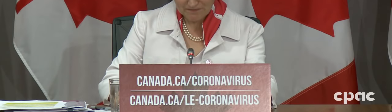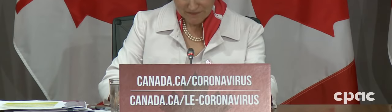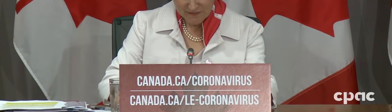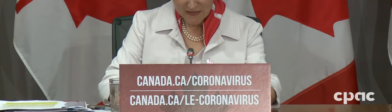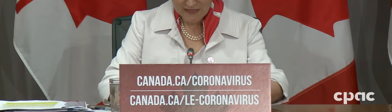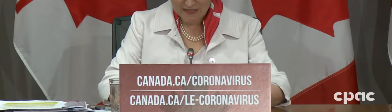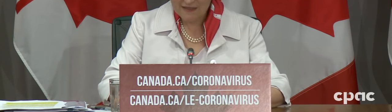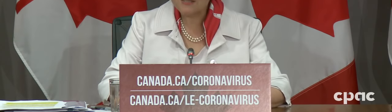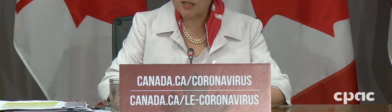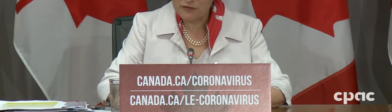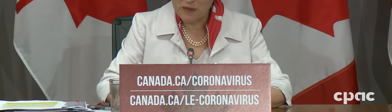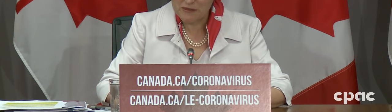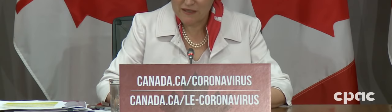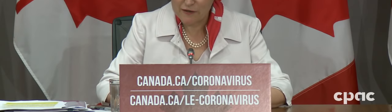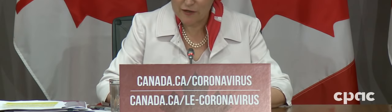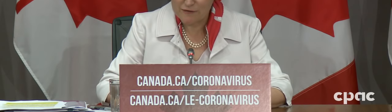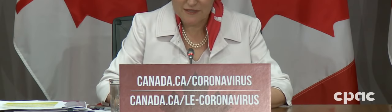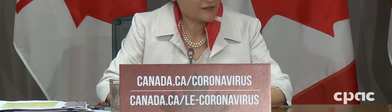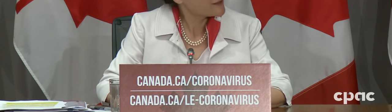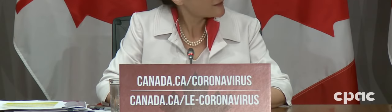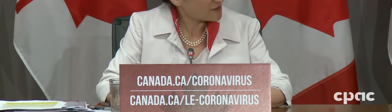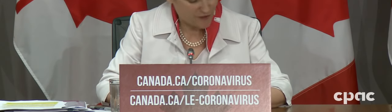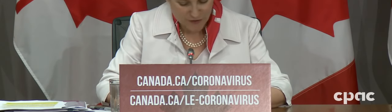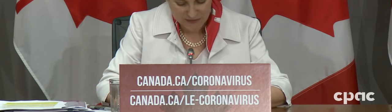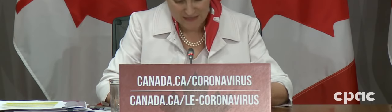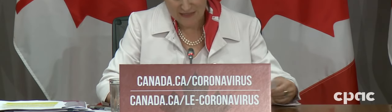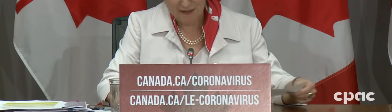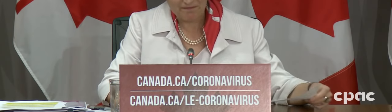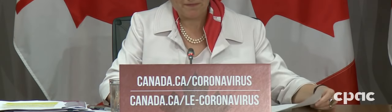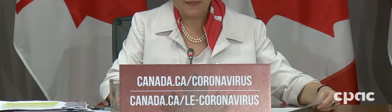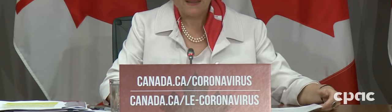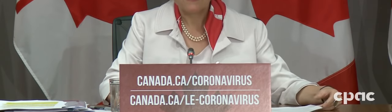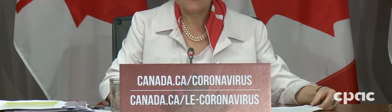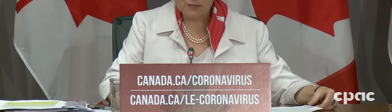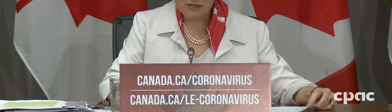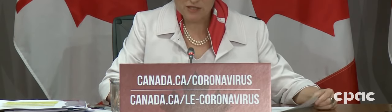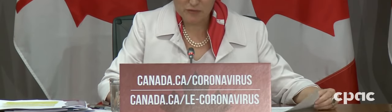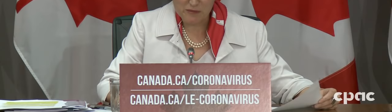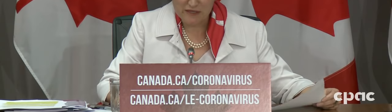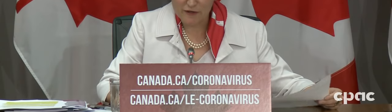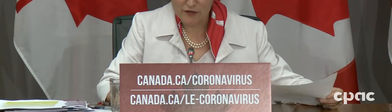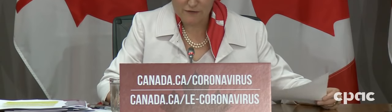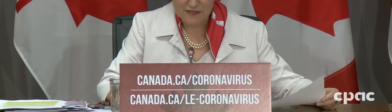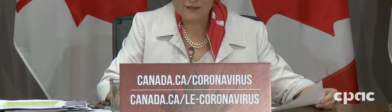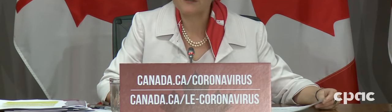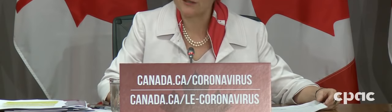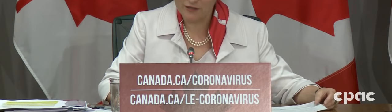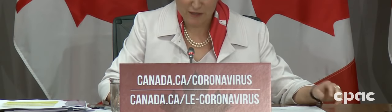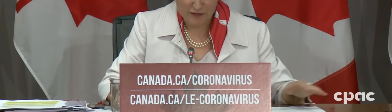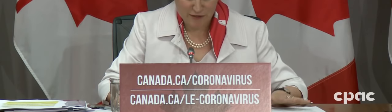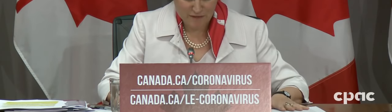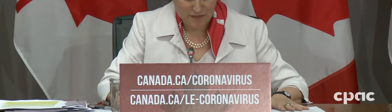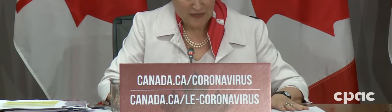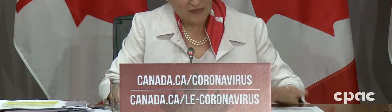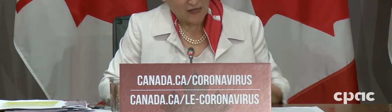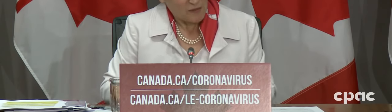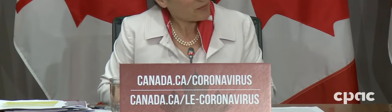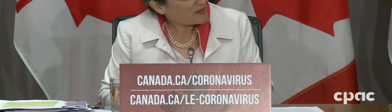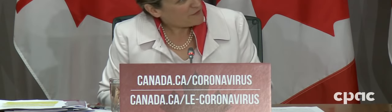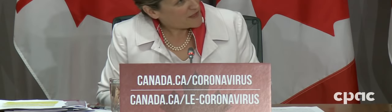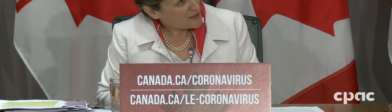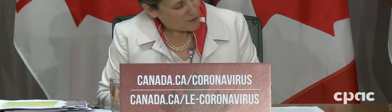from Canada's Chief Public Health Officer, Dr. Theresa Tam, the Deputy Chief Public Health Officer, Dr. Howard New,